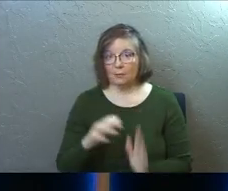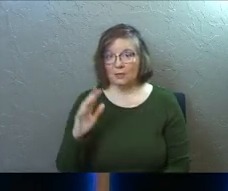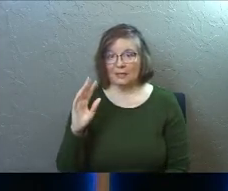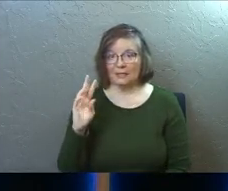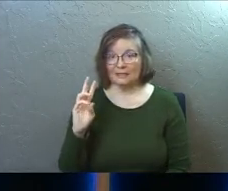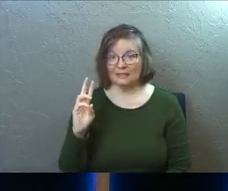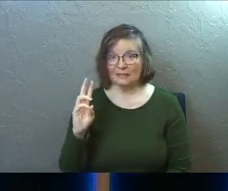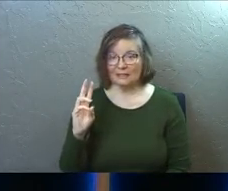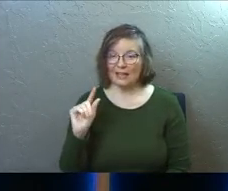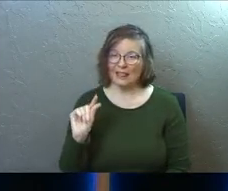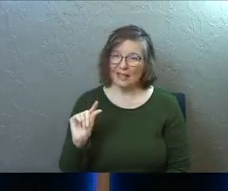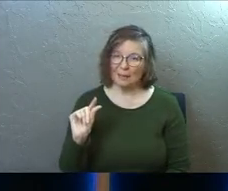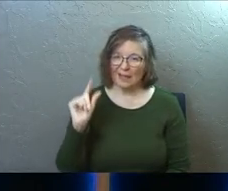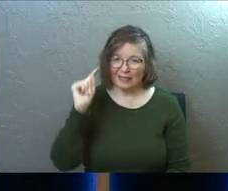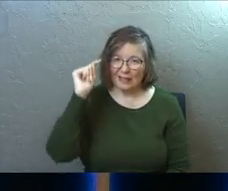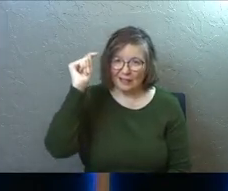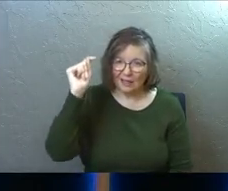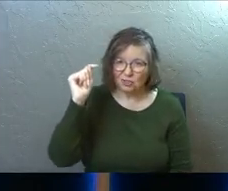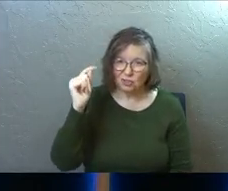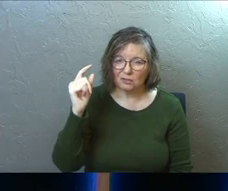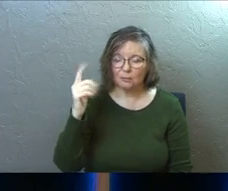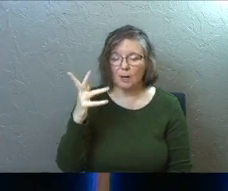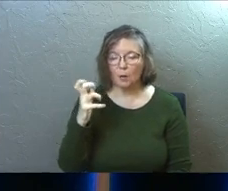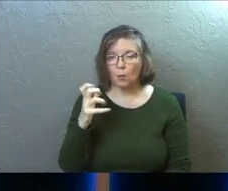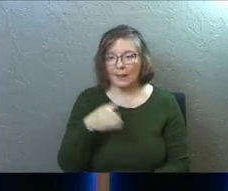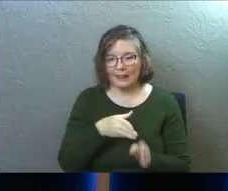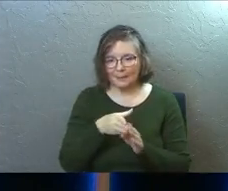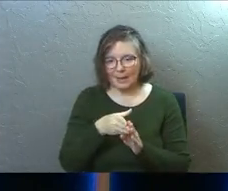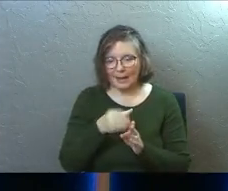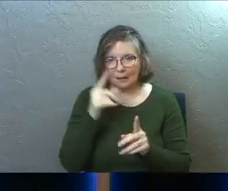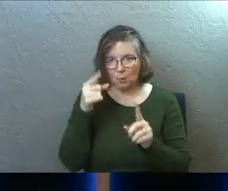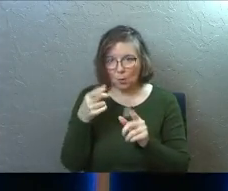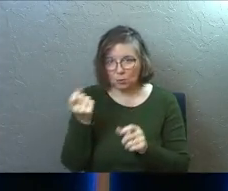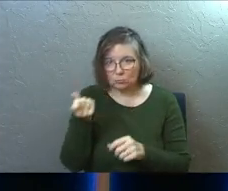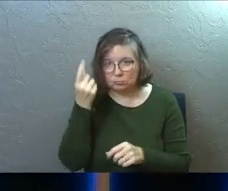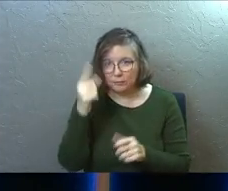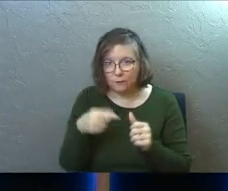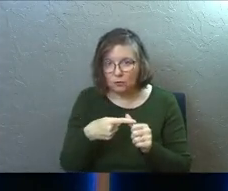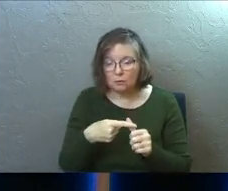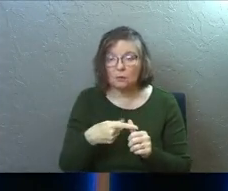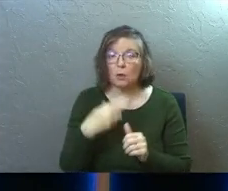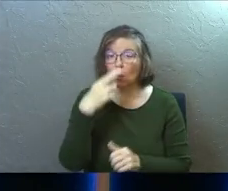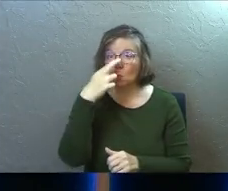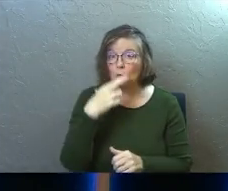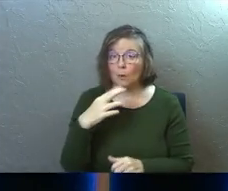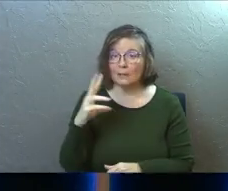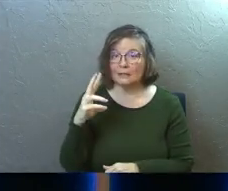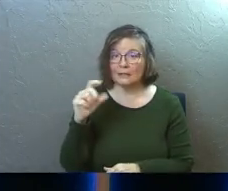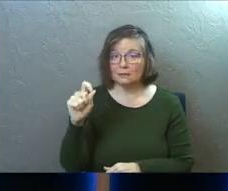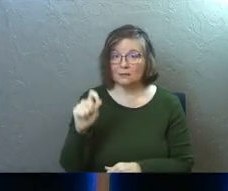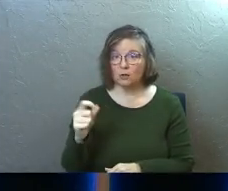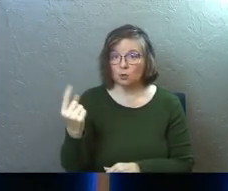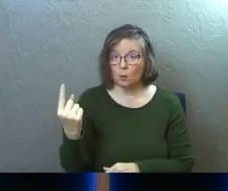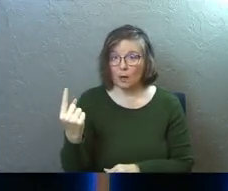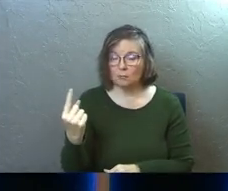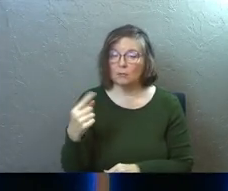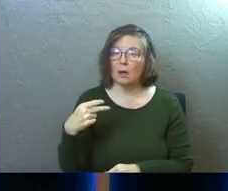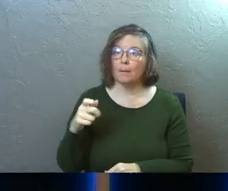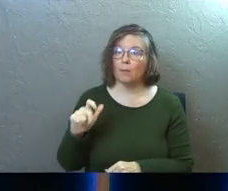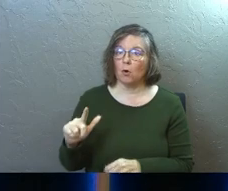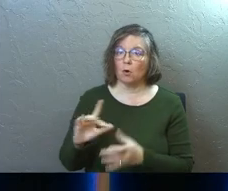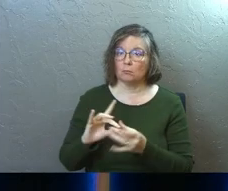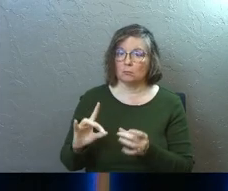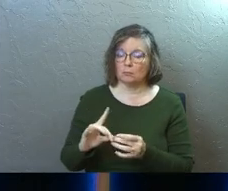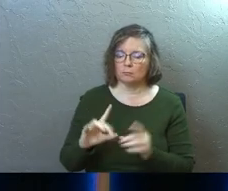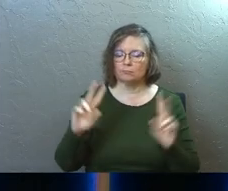It's going to be a little theological, but there's a core I want you guys to get. Romans 6 verse 1. This is Paul talking. says, What